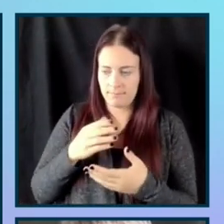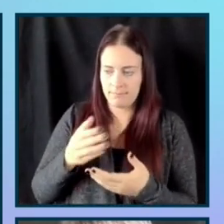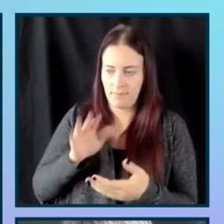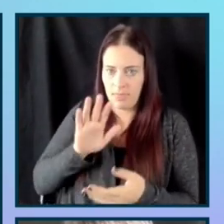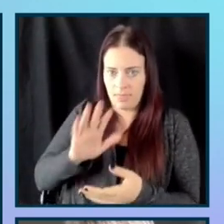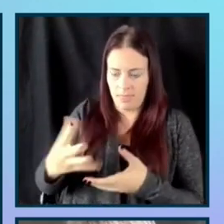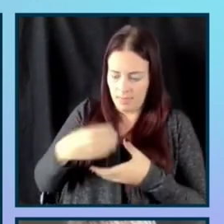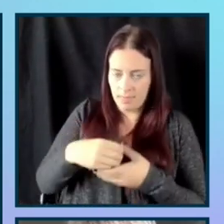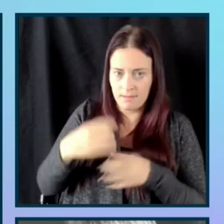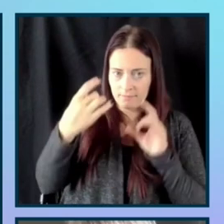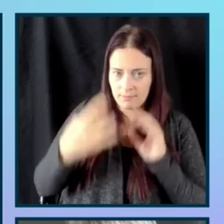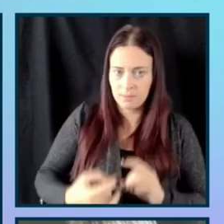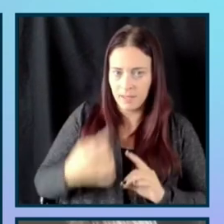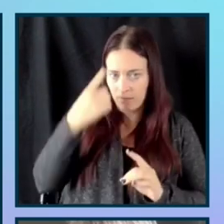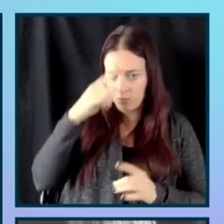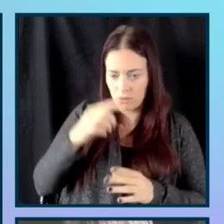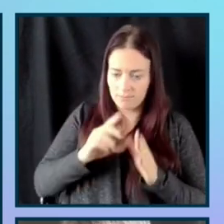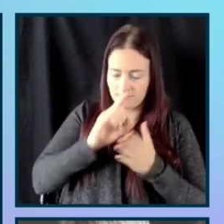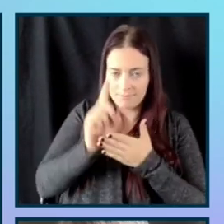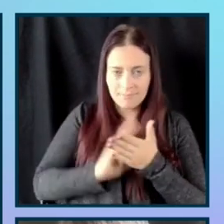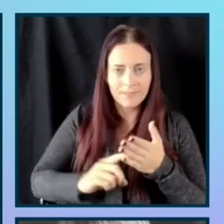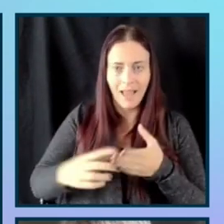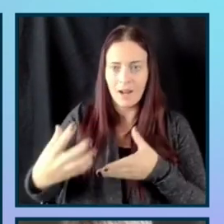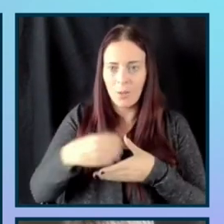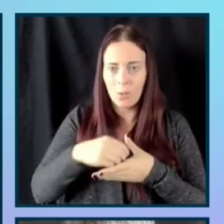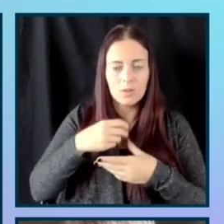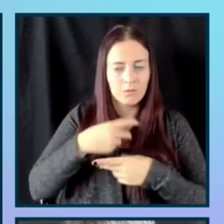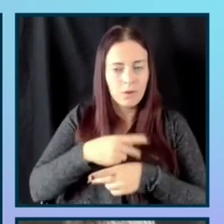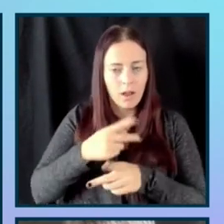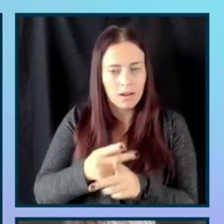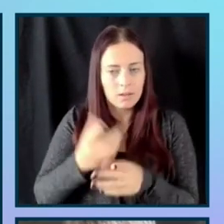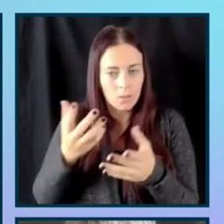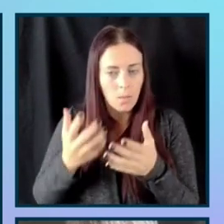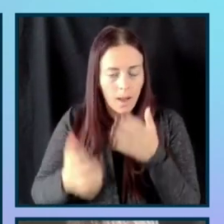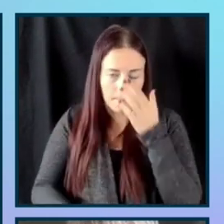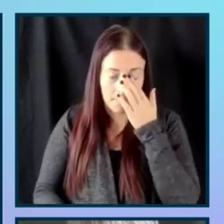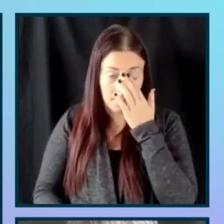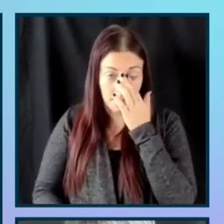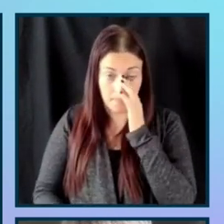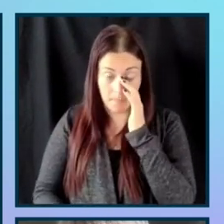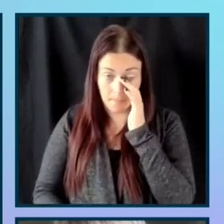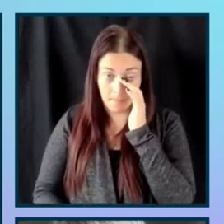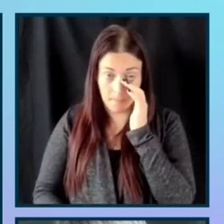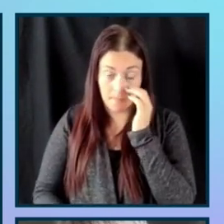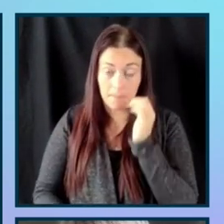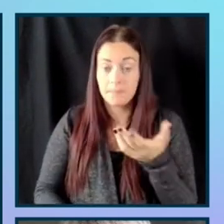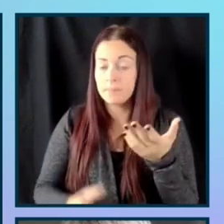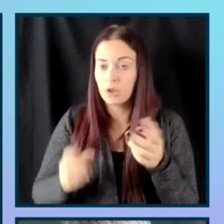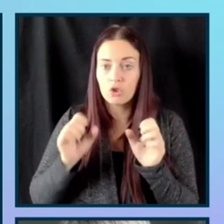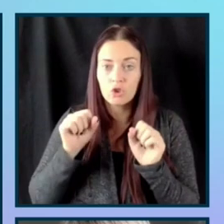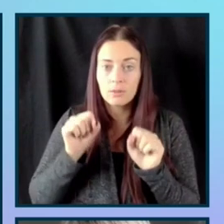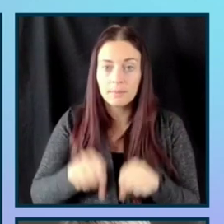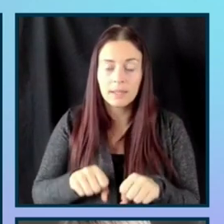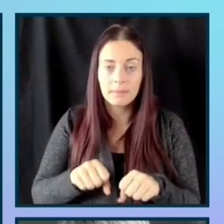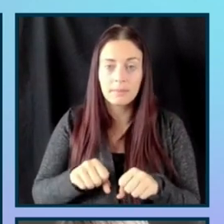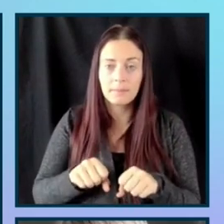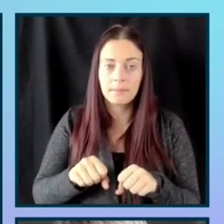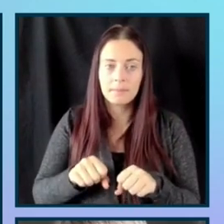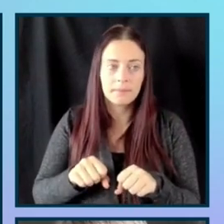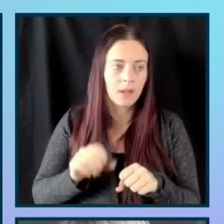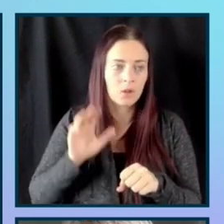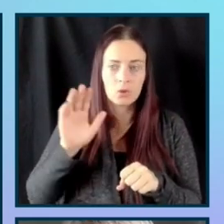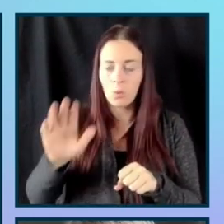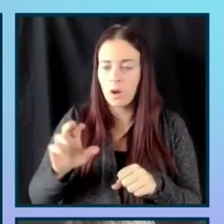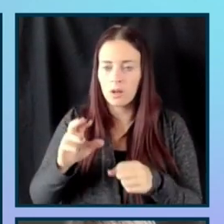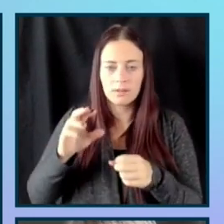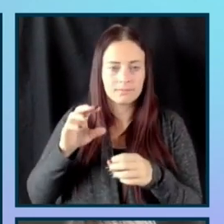employ. Um, and we talk a little bit more about this, but this could be, um, leveraging your employee resource group